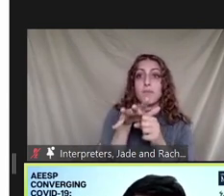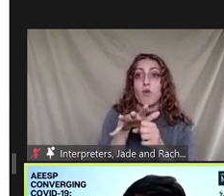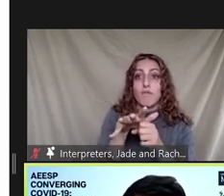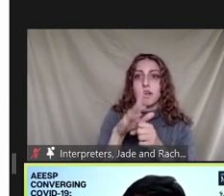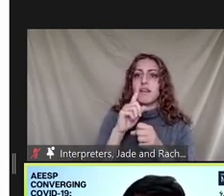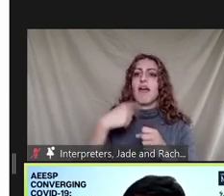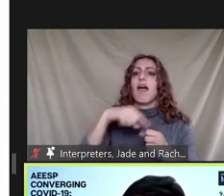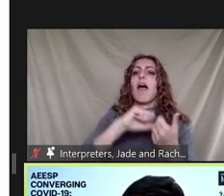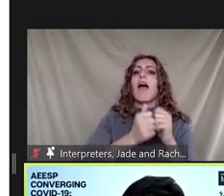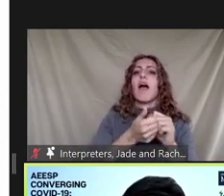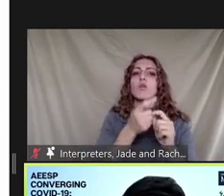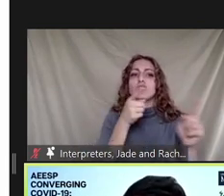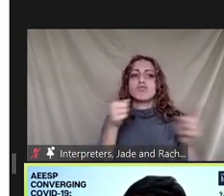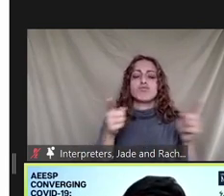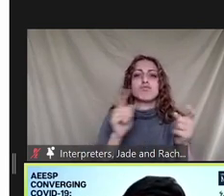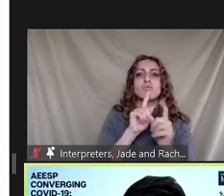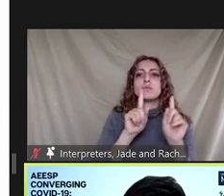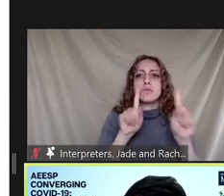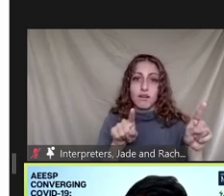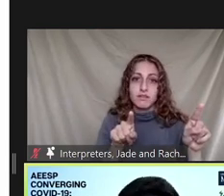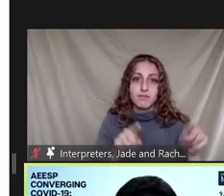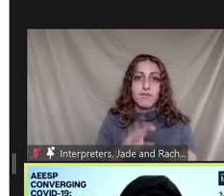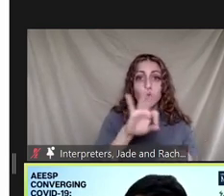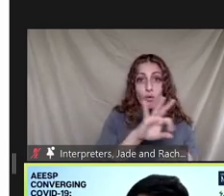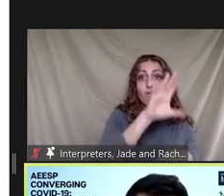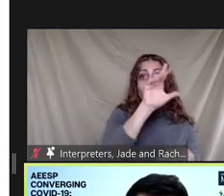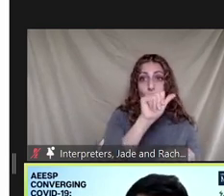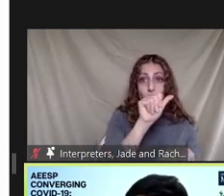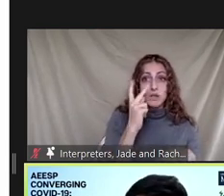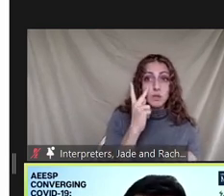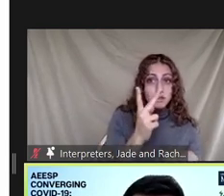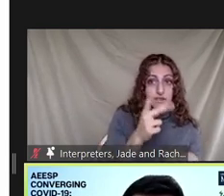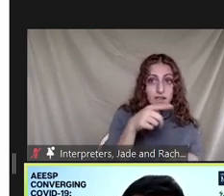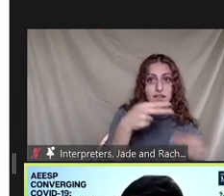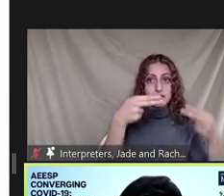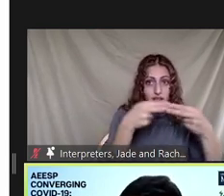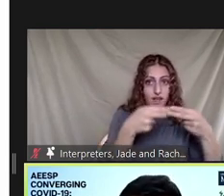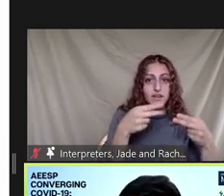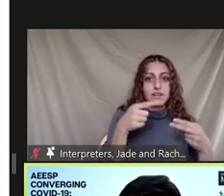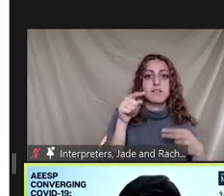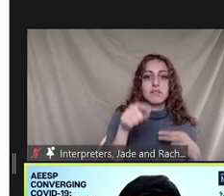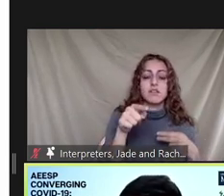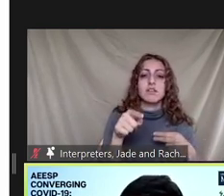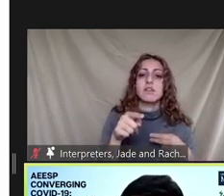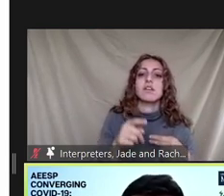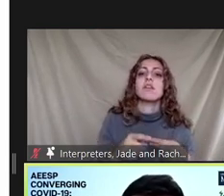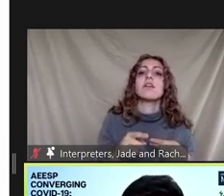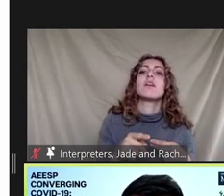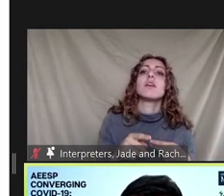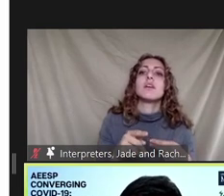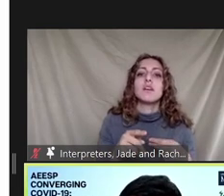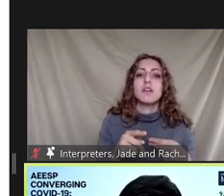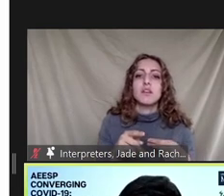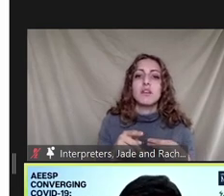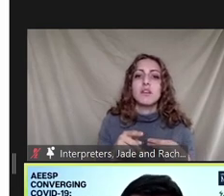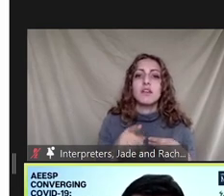one of the waste management system in florida in in as you can see in this slide the waste to energy facilities is the